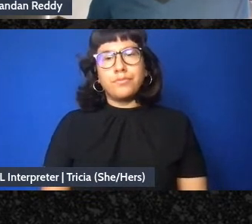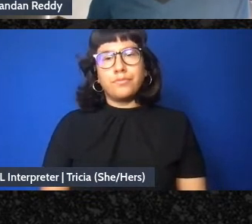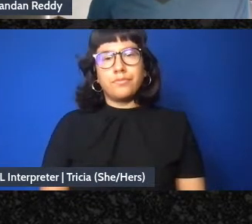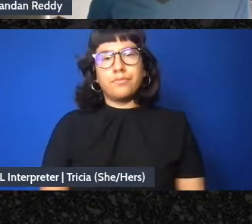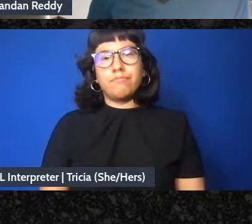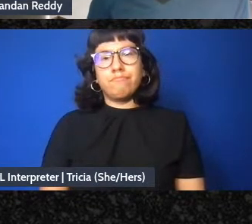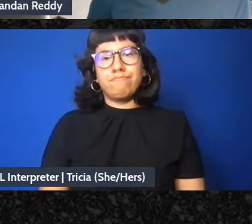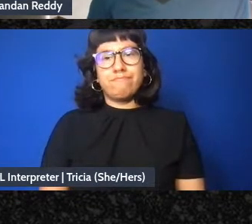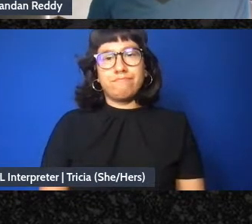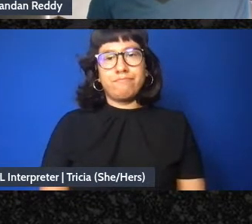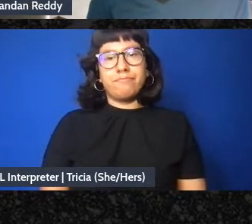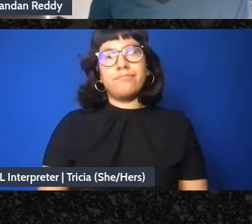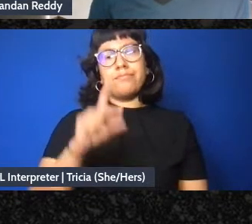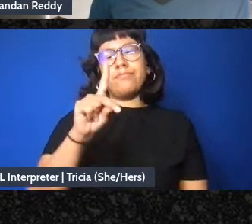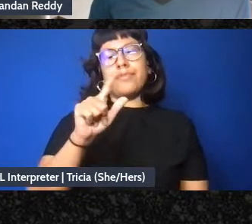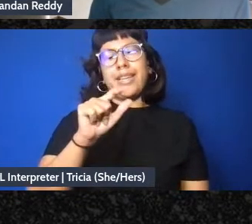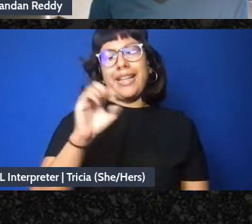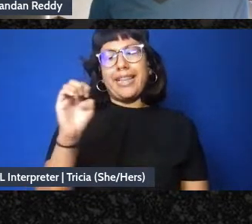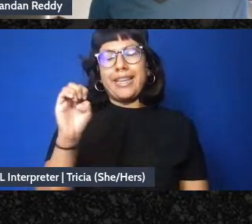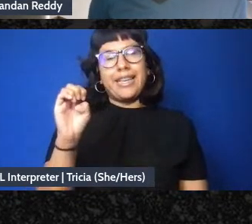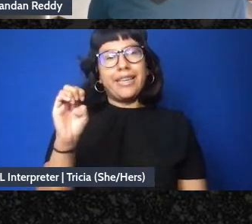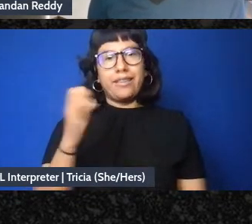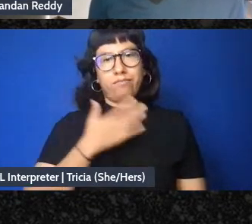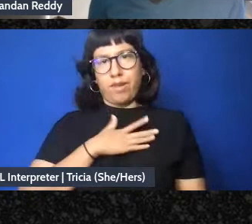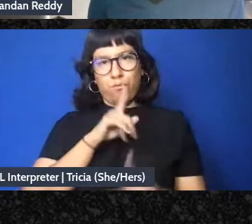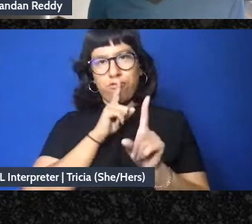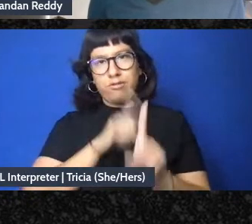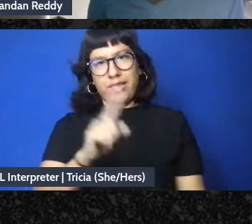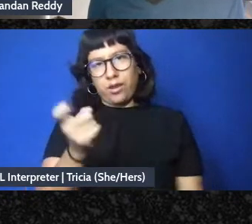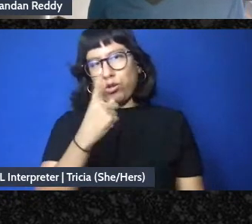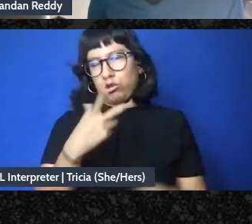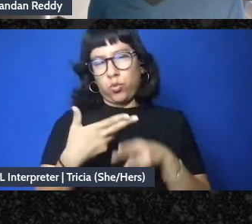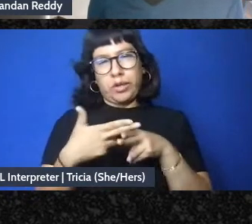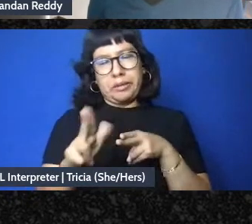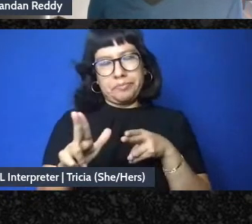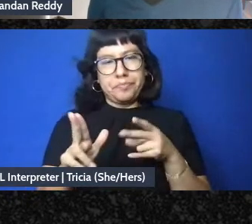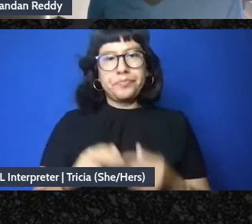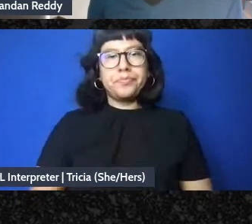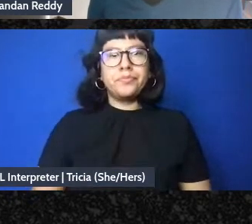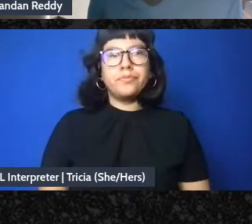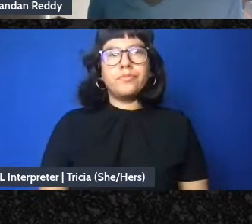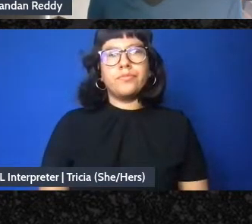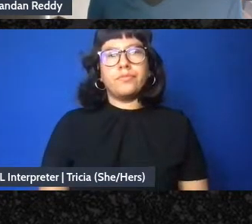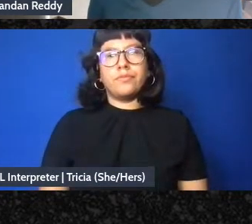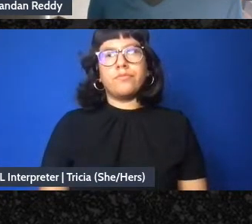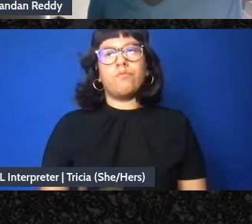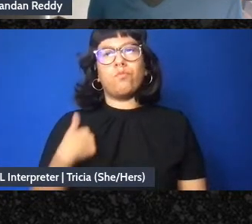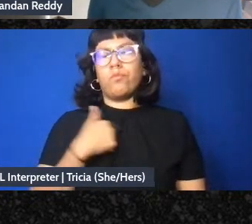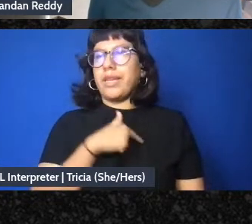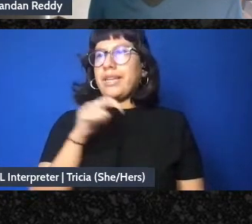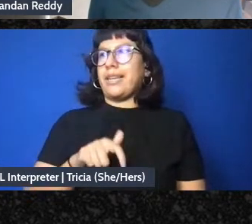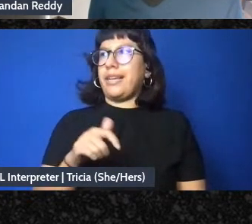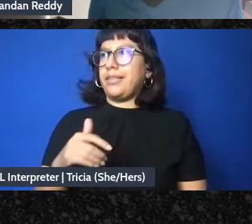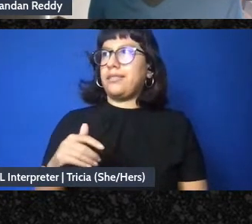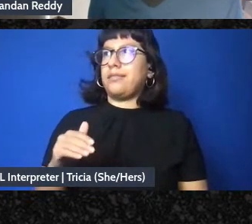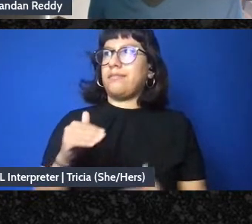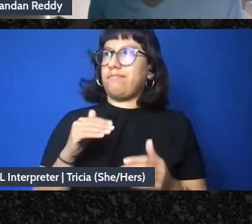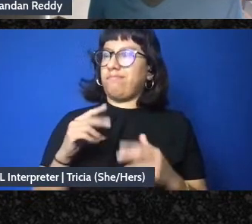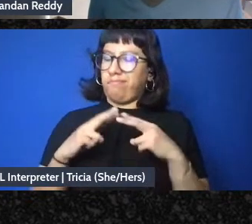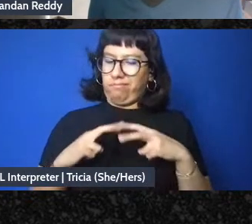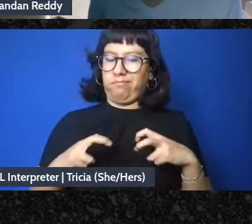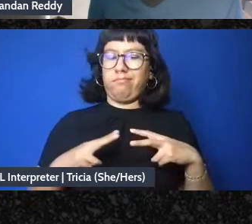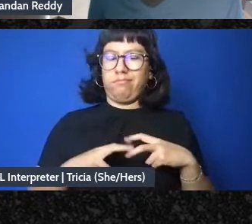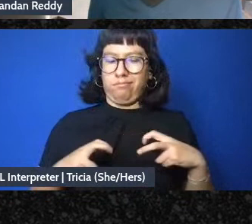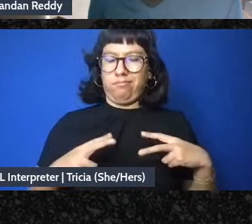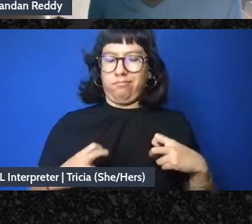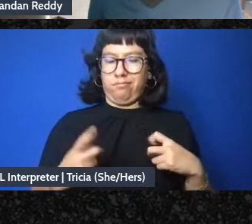my answers or my response to that question is quick we need to constantly be asking ourselves that question and answering